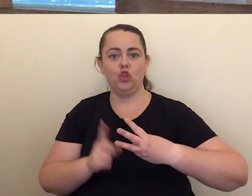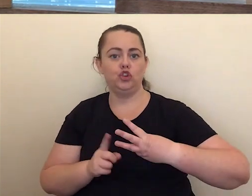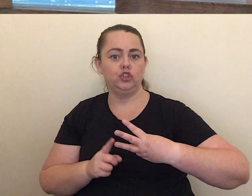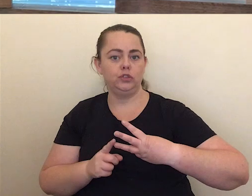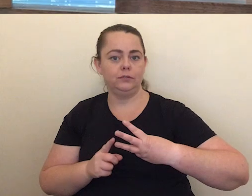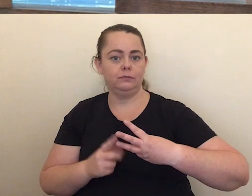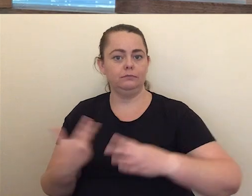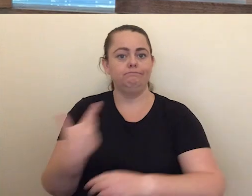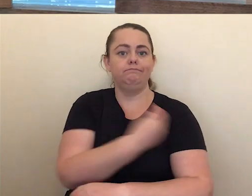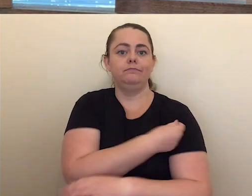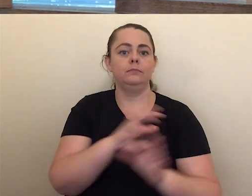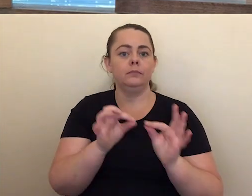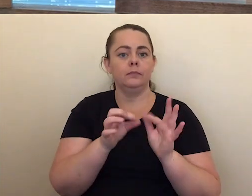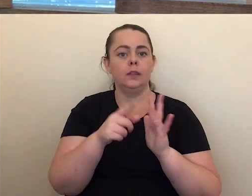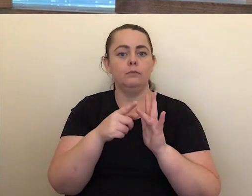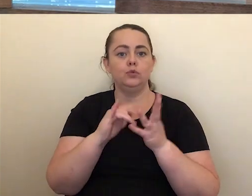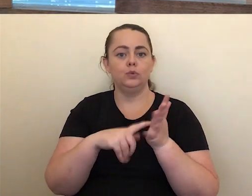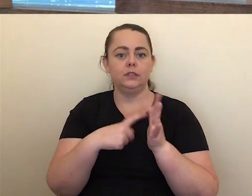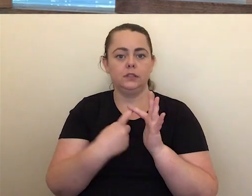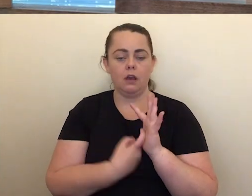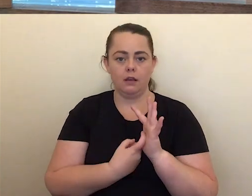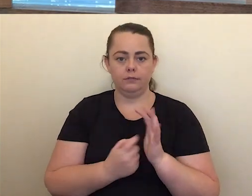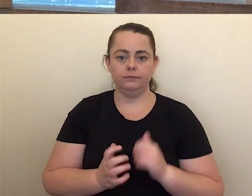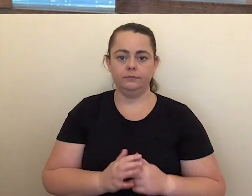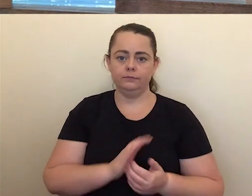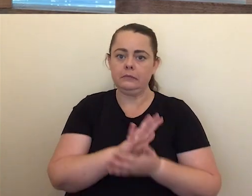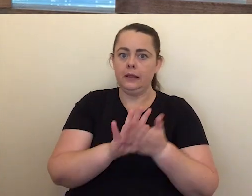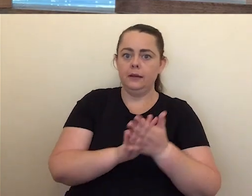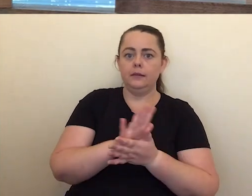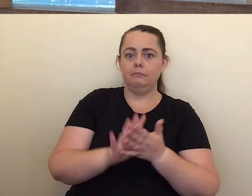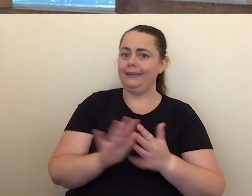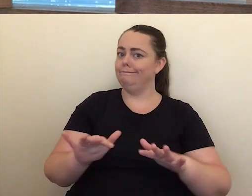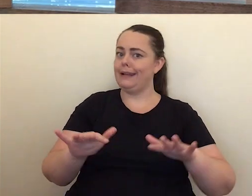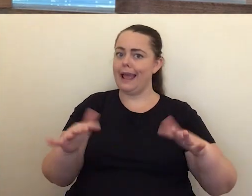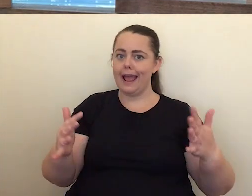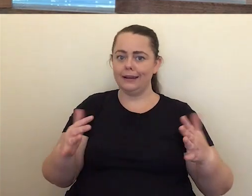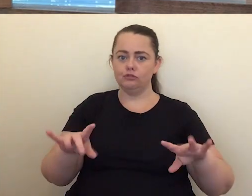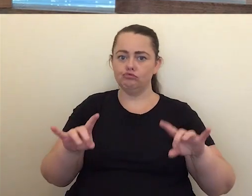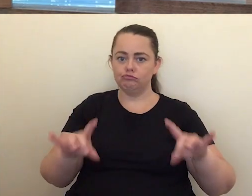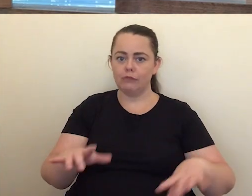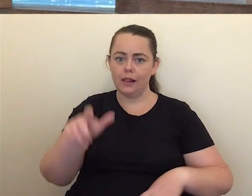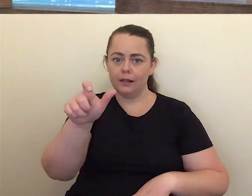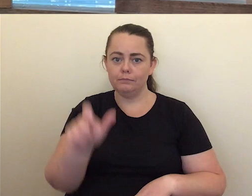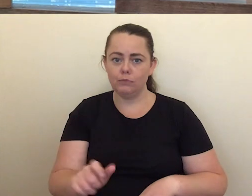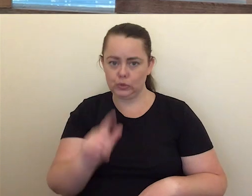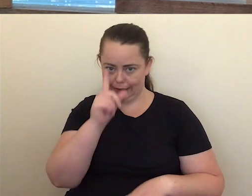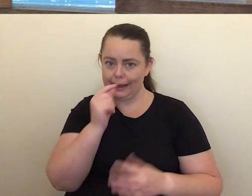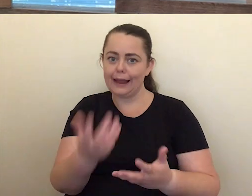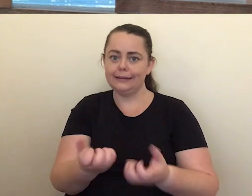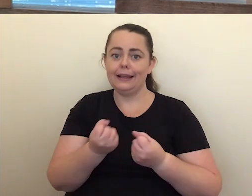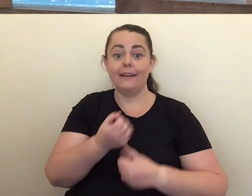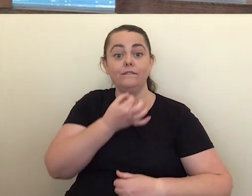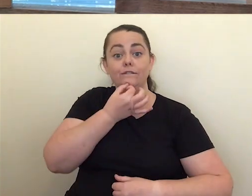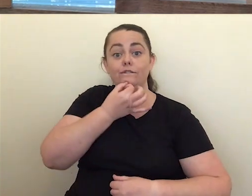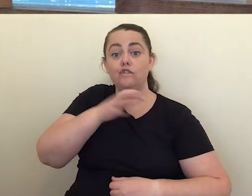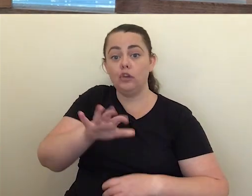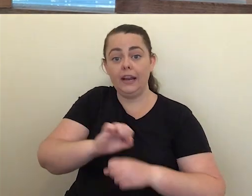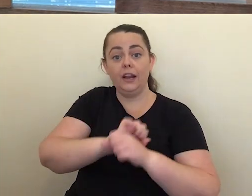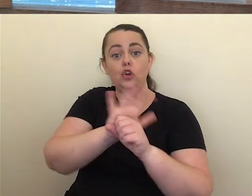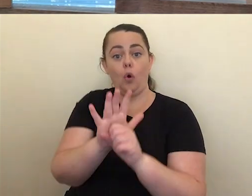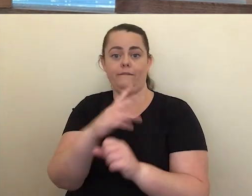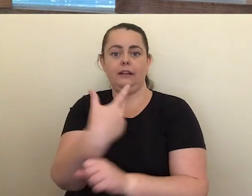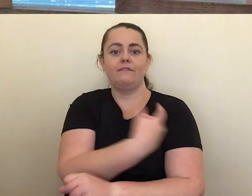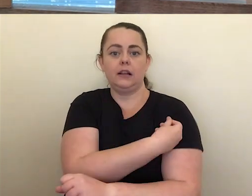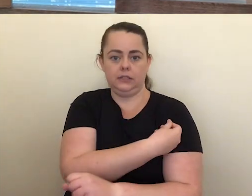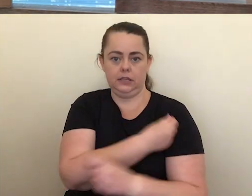Australians can expect to continue to receive COVID-19 vaccine boosters under existing arrangements and they are free and they